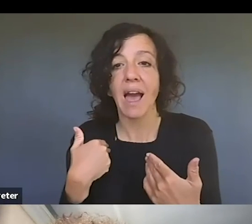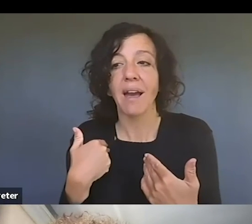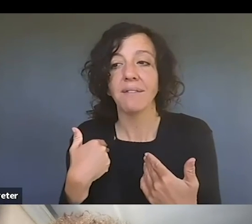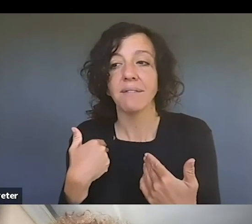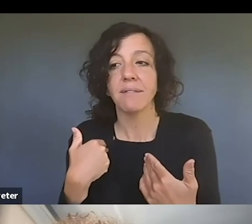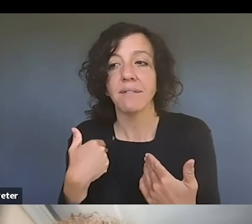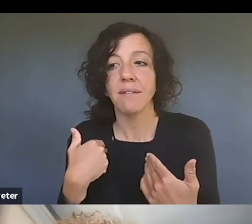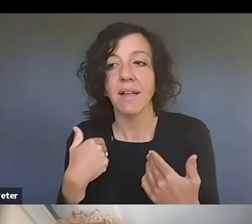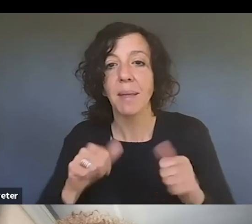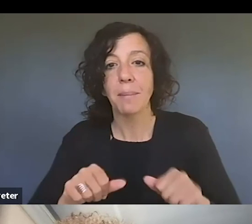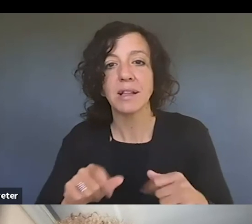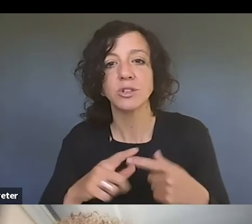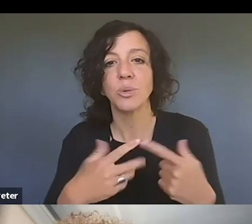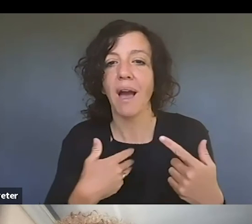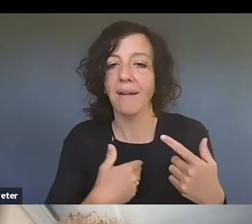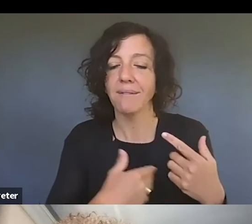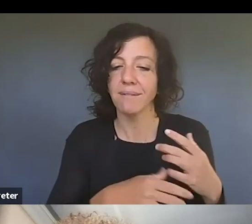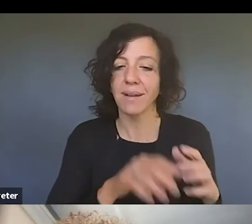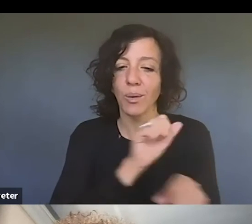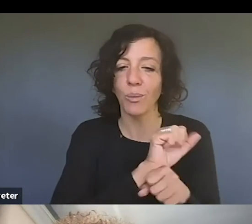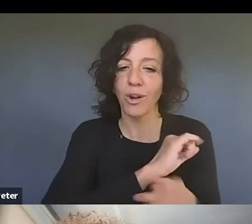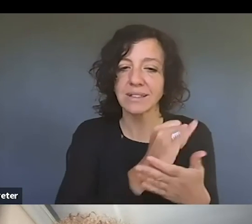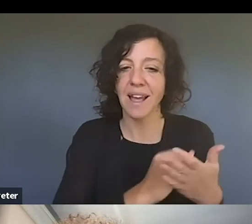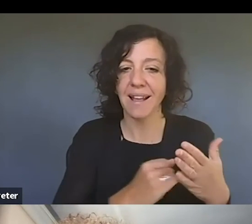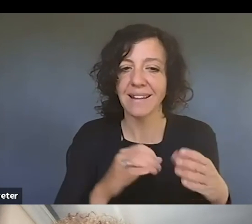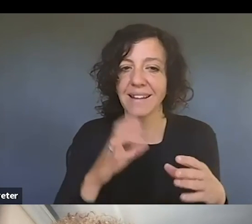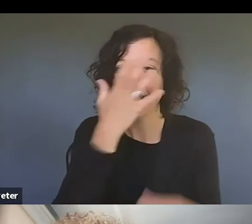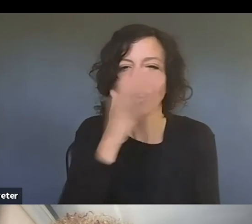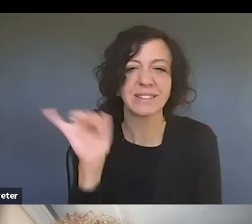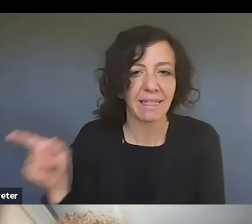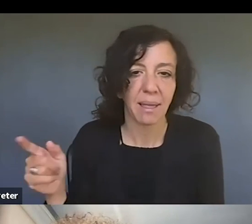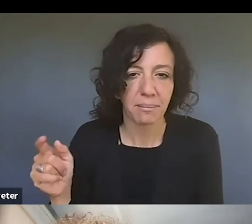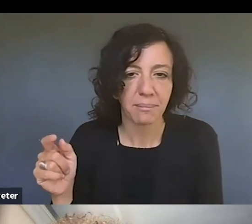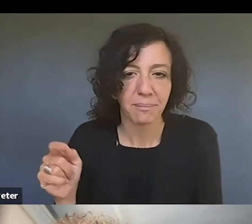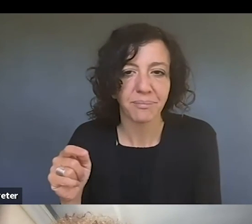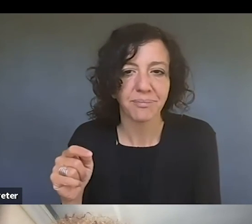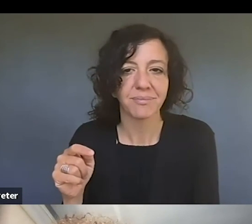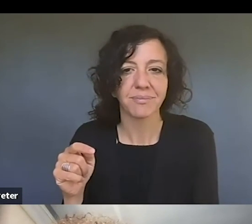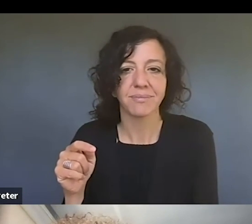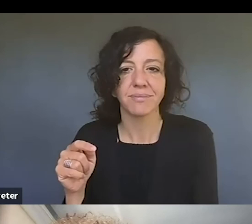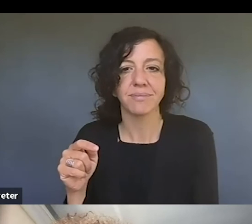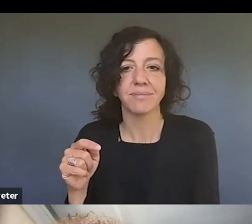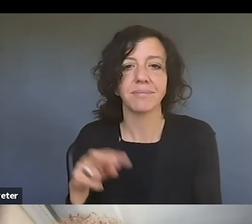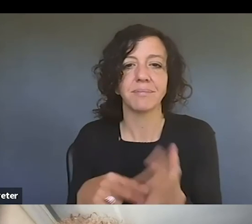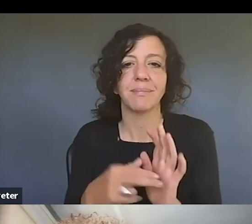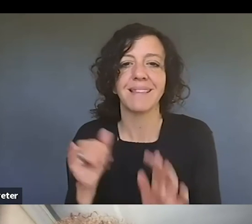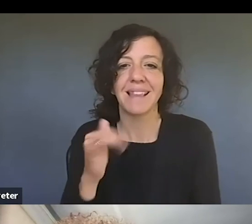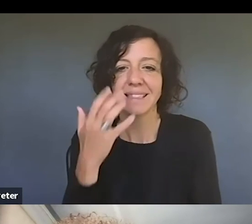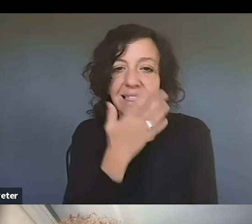um and you know are you it's such that the likeness would be